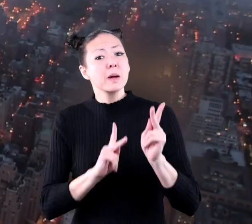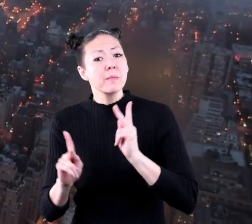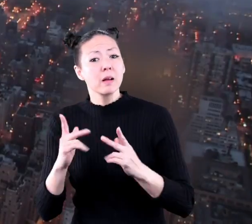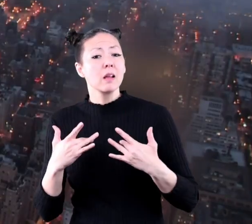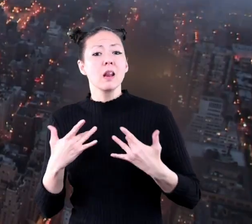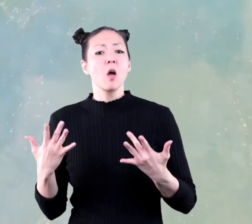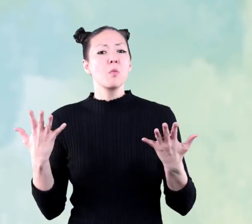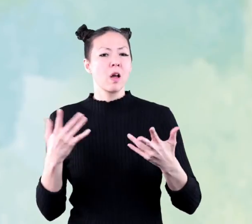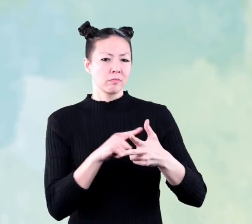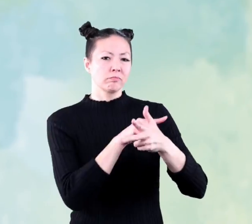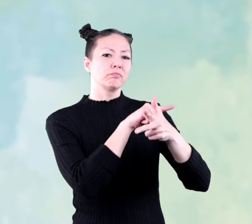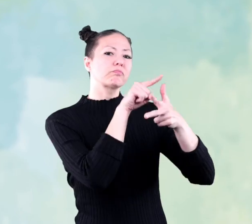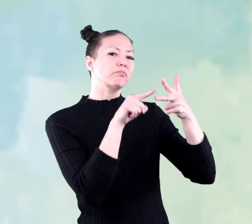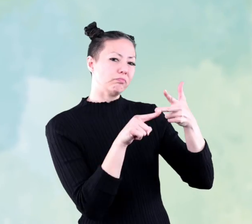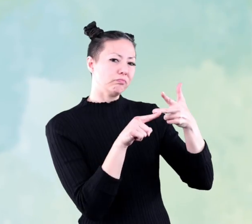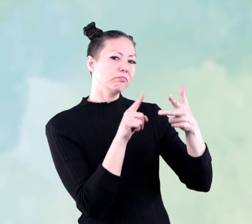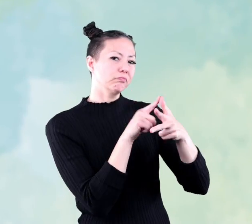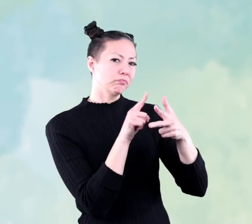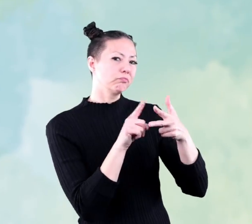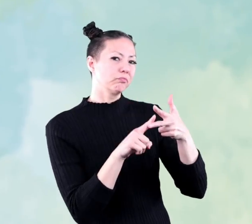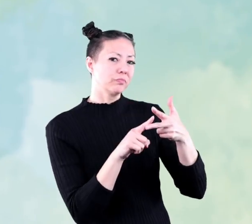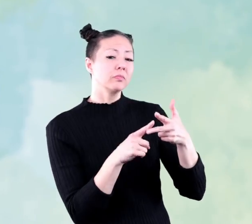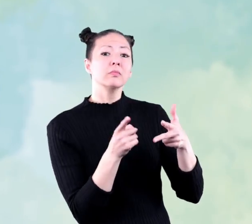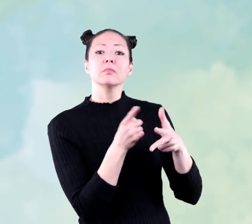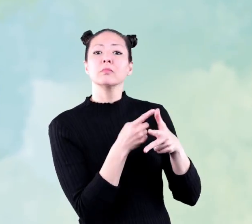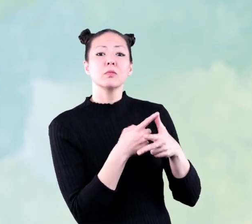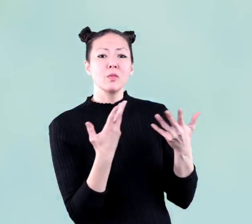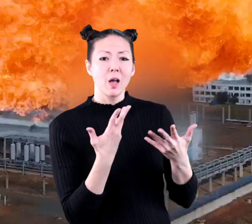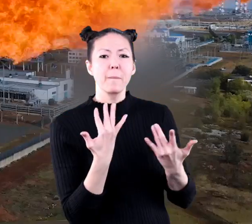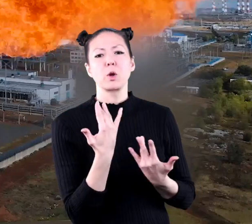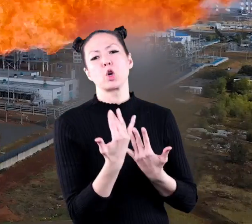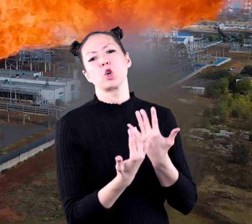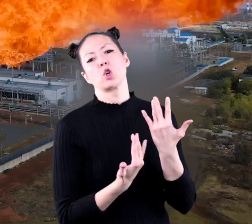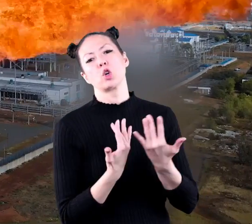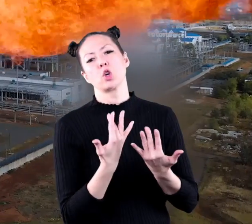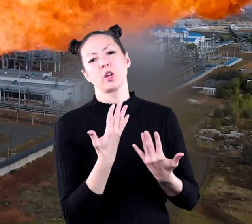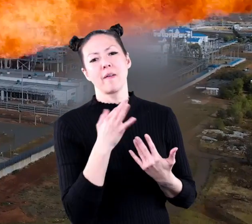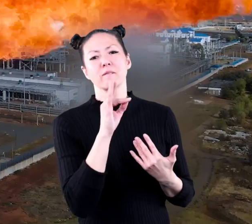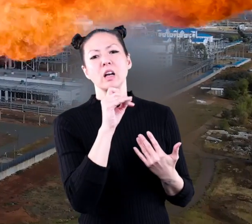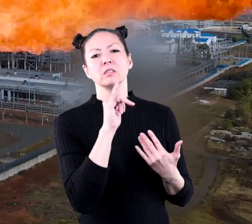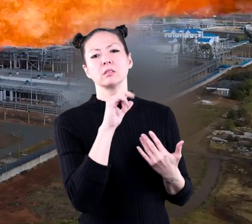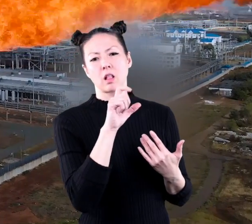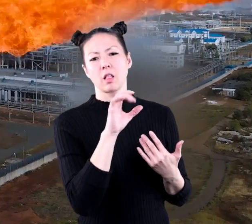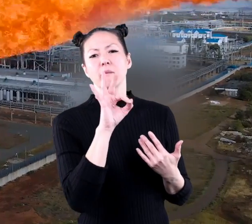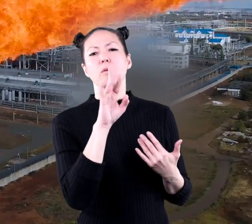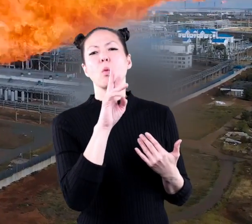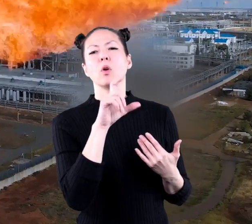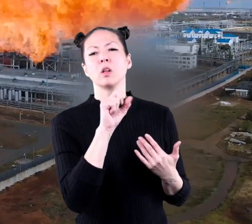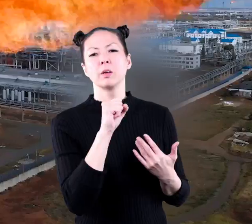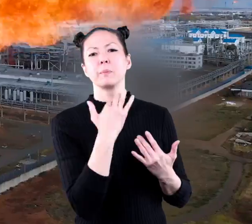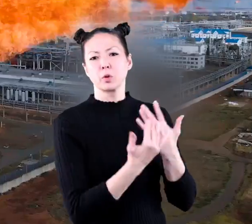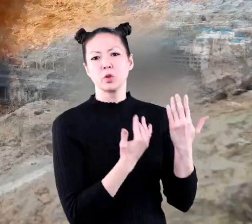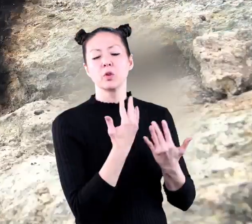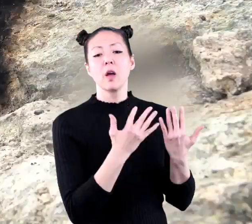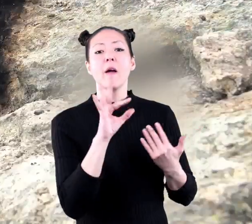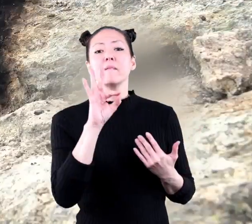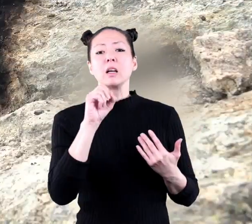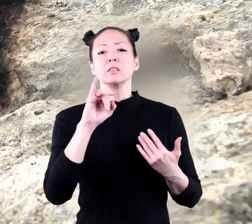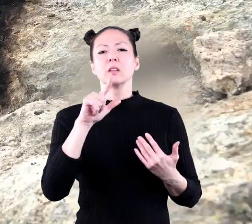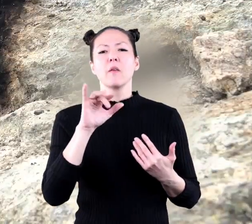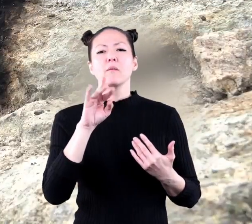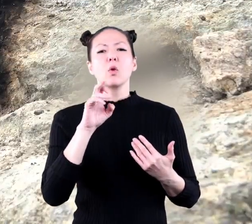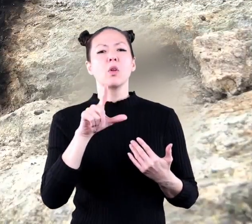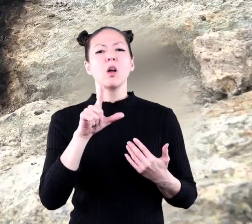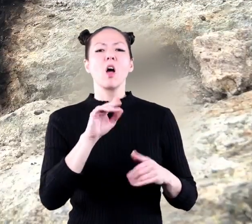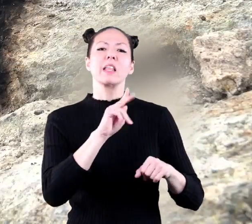people. Here are three of those things. The burning of fossil fuels. Fossil